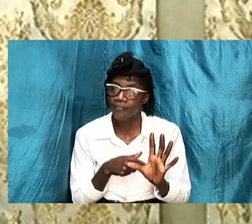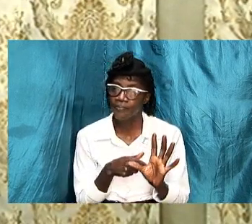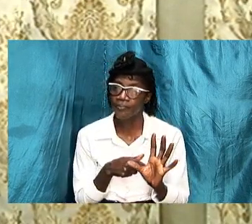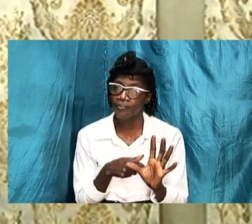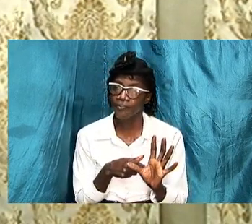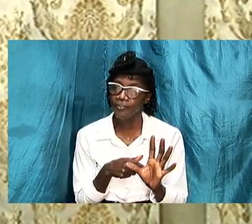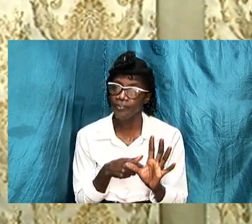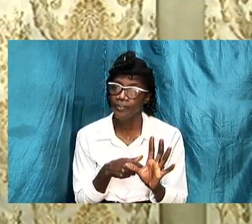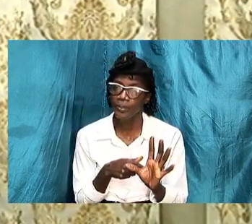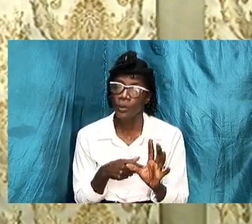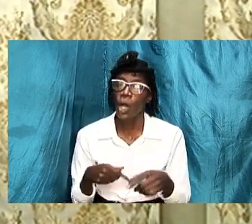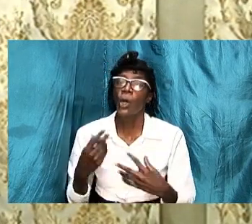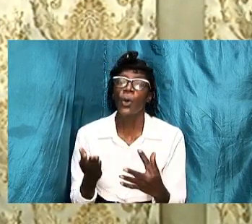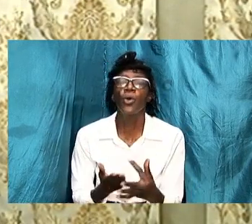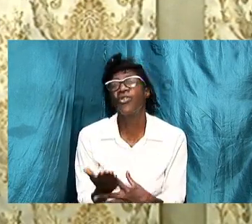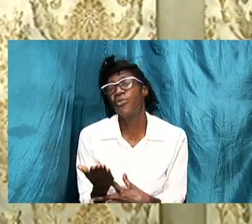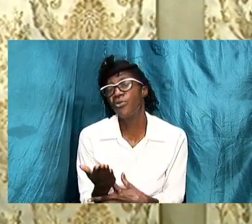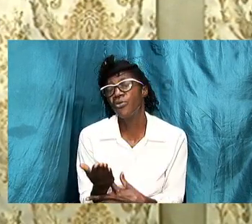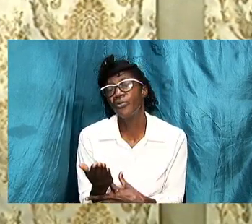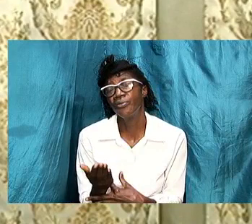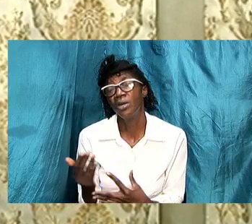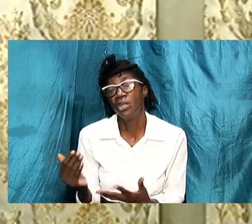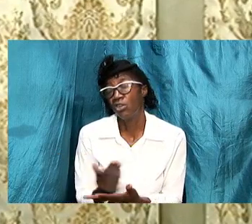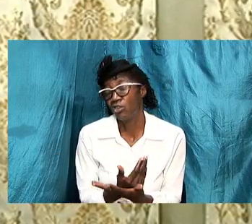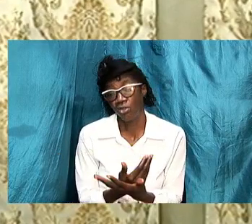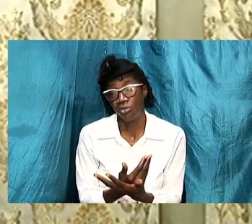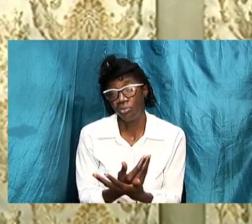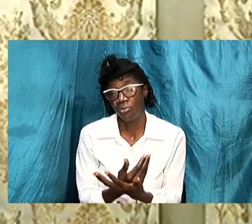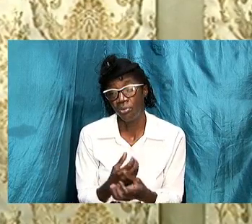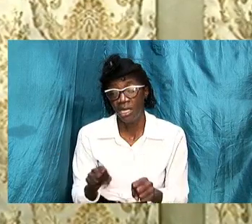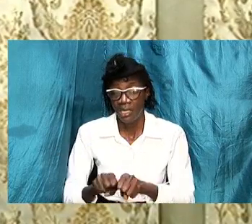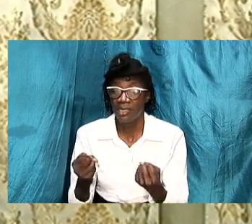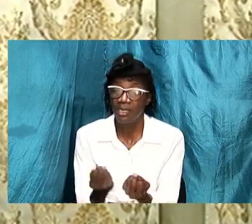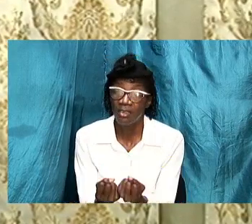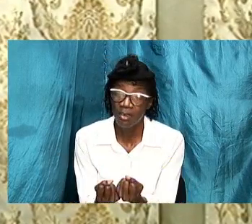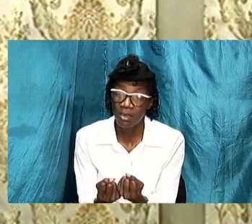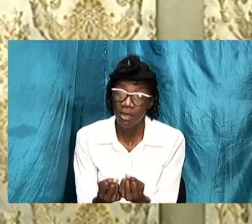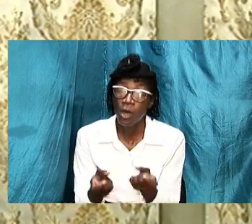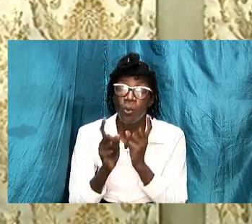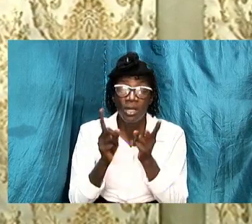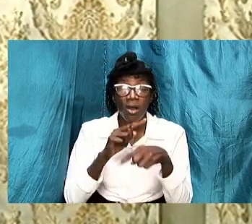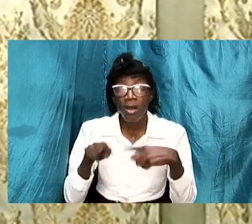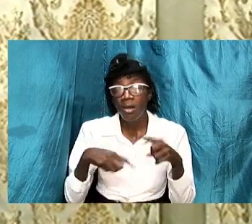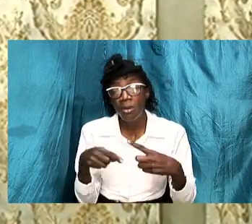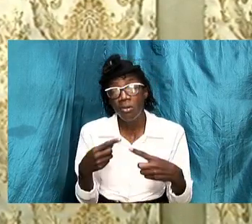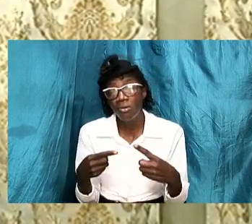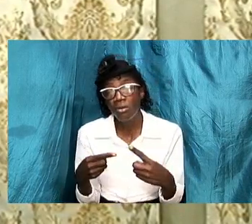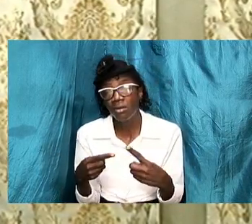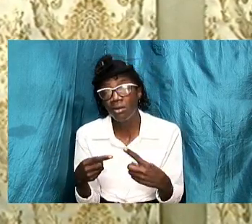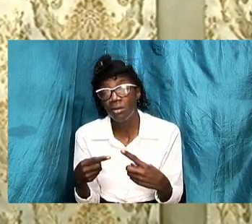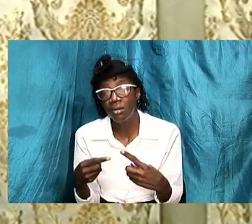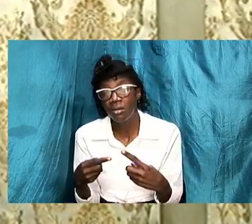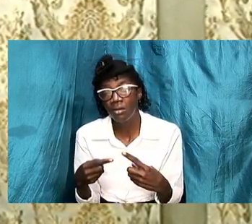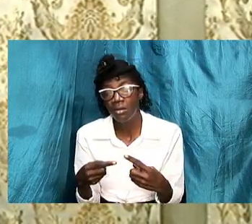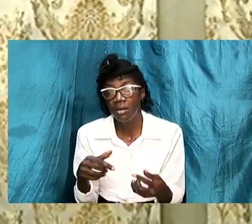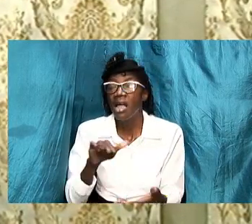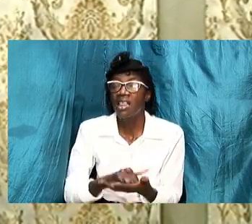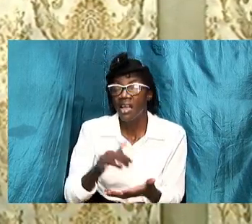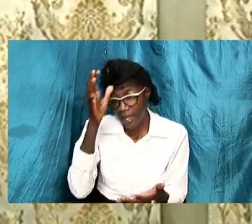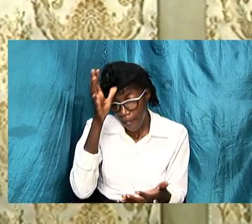went through a few of the sessions we stressed on the fact that men